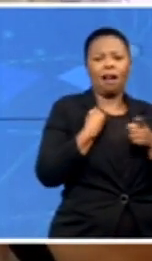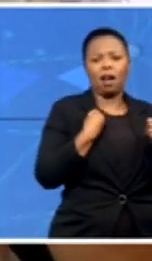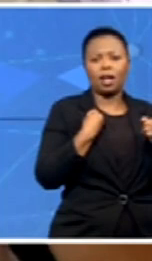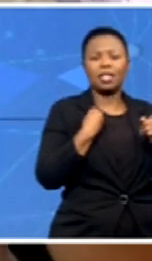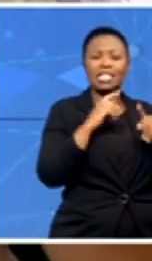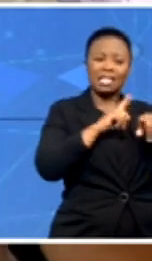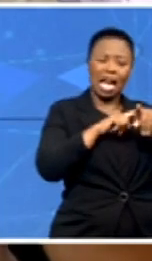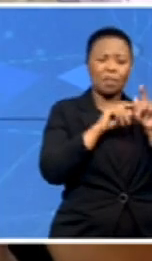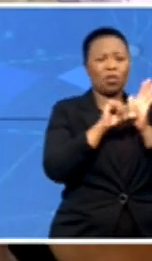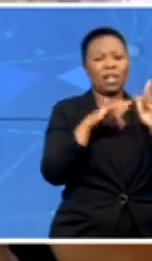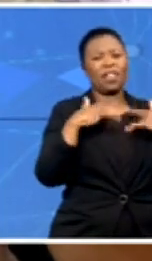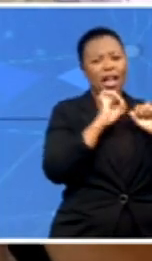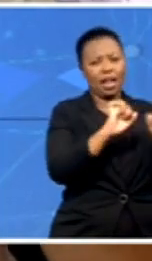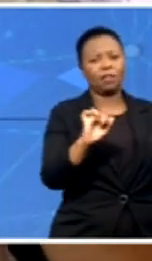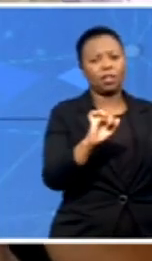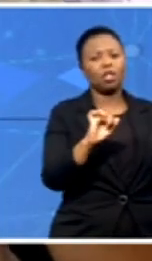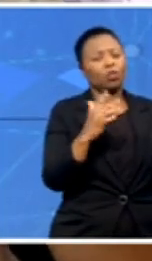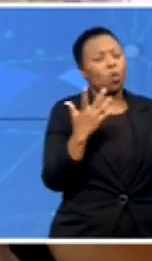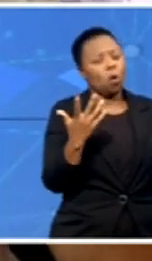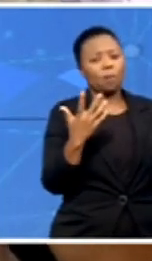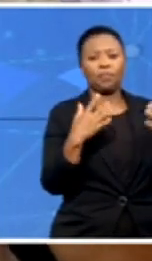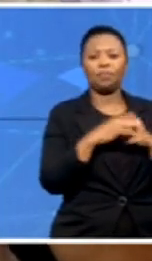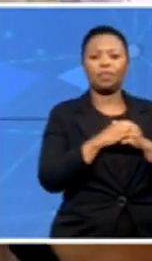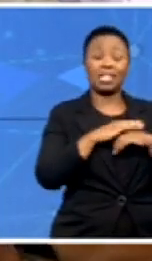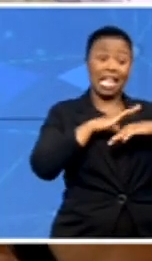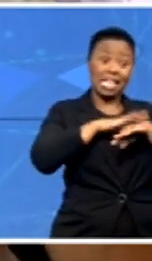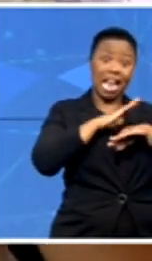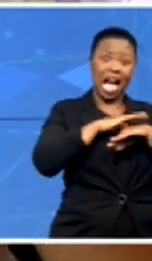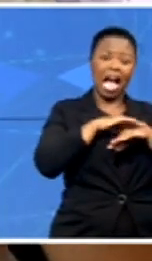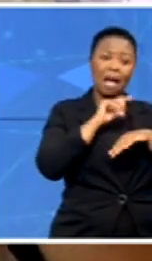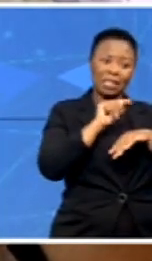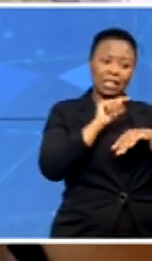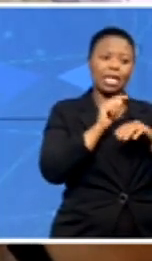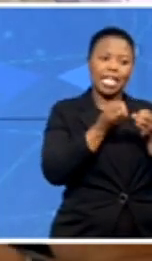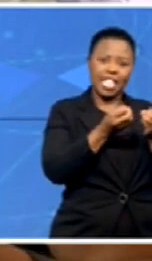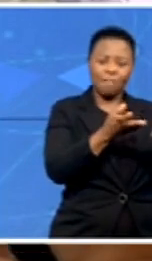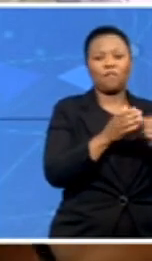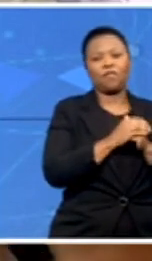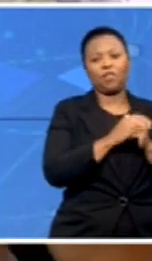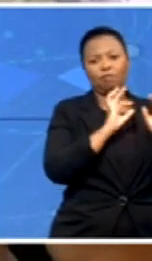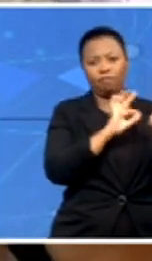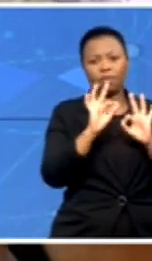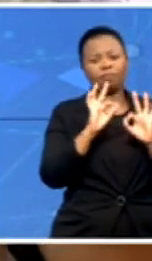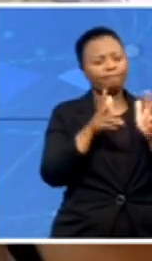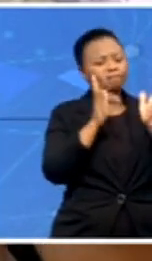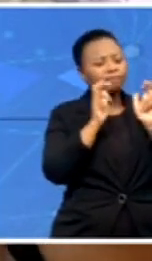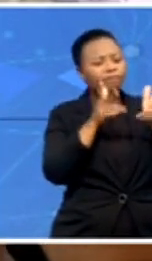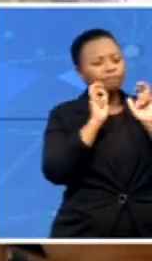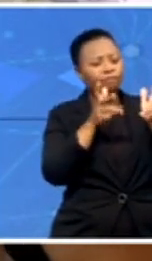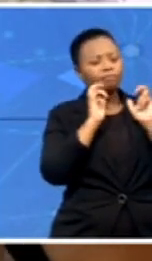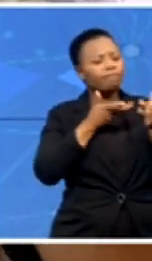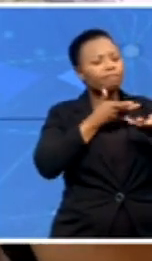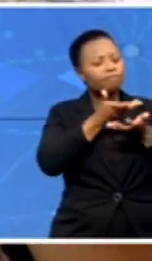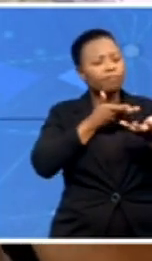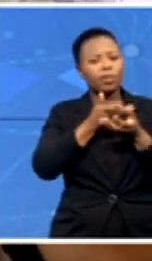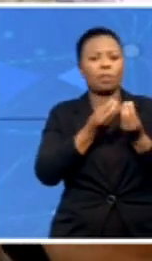give them that time of day, listen to them. And what's worked for Erin is, and I'd like to plead to all parents to do the same,